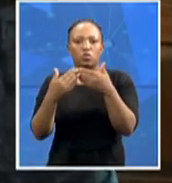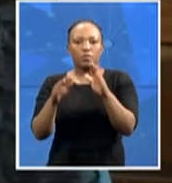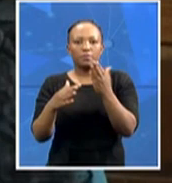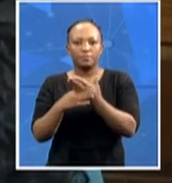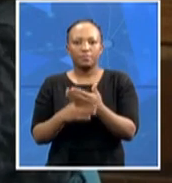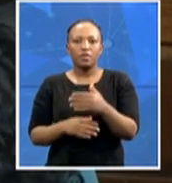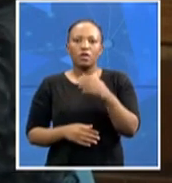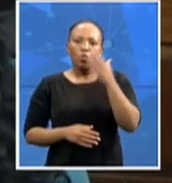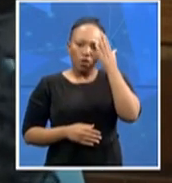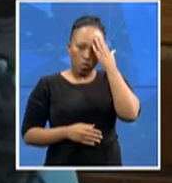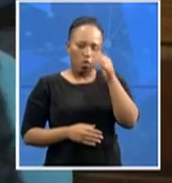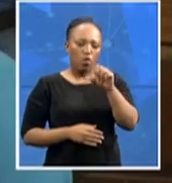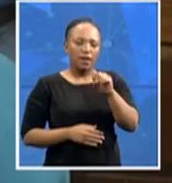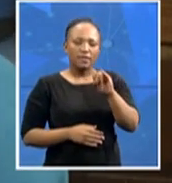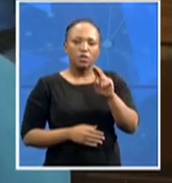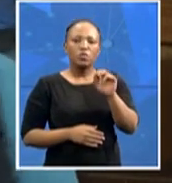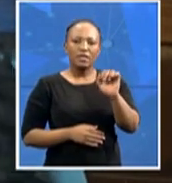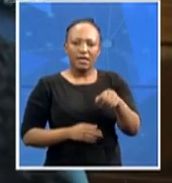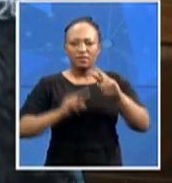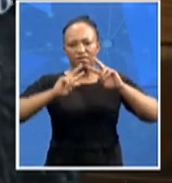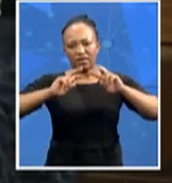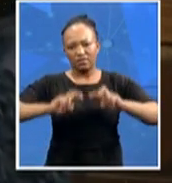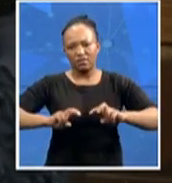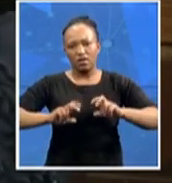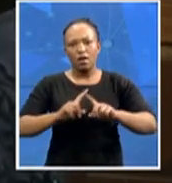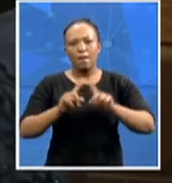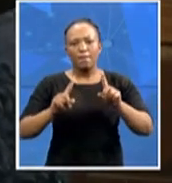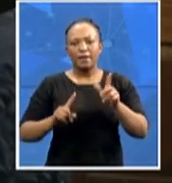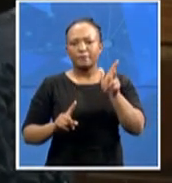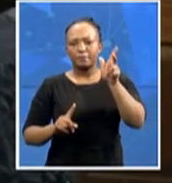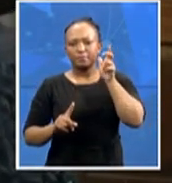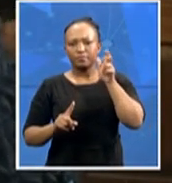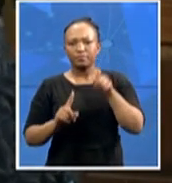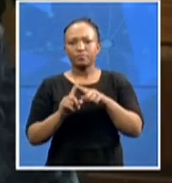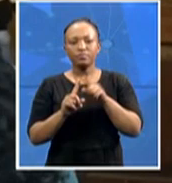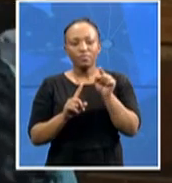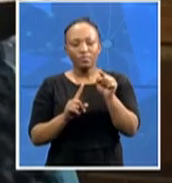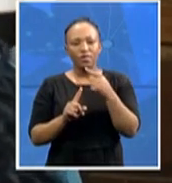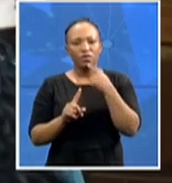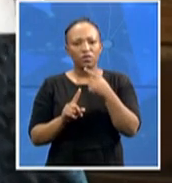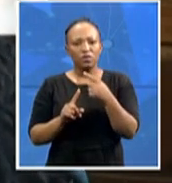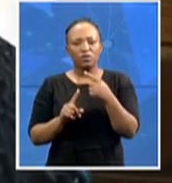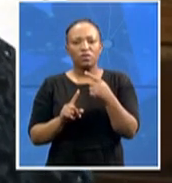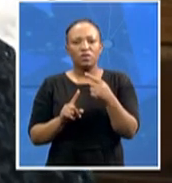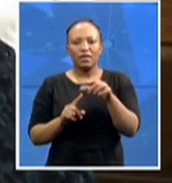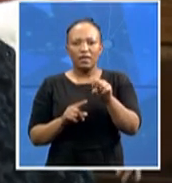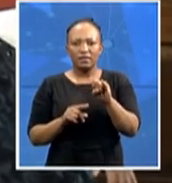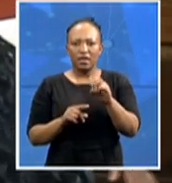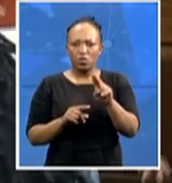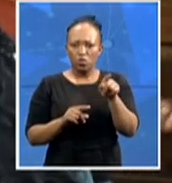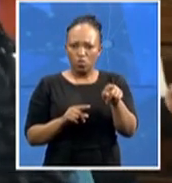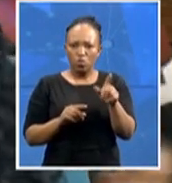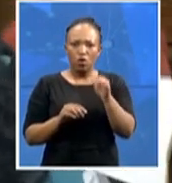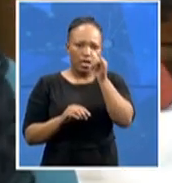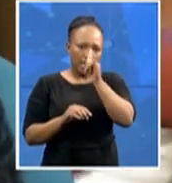However, we are also of the view that this is a separate arm of the criminal justice system, and the South African Police